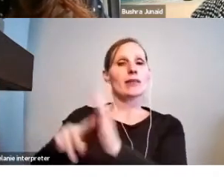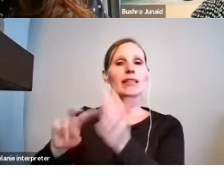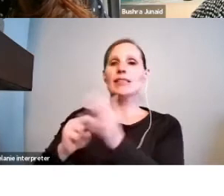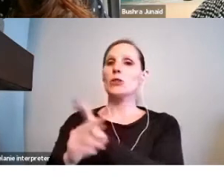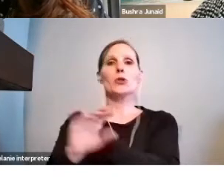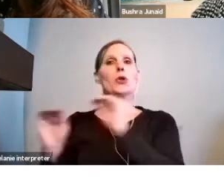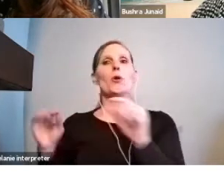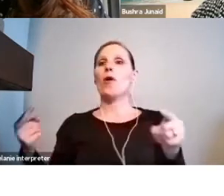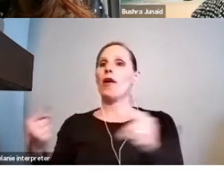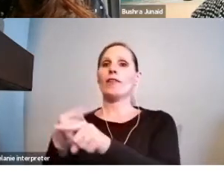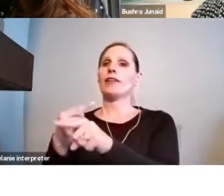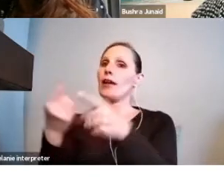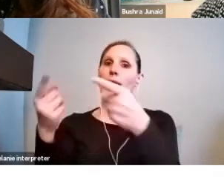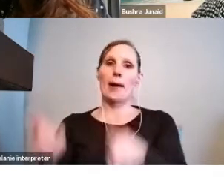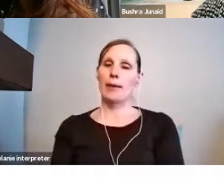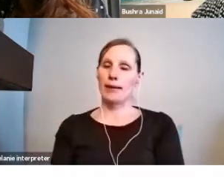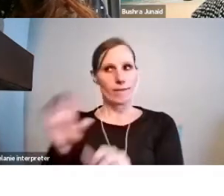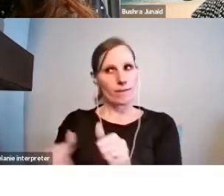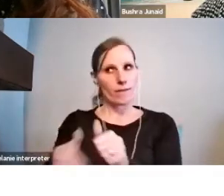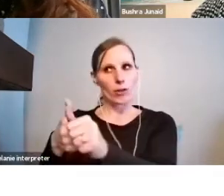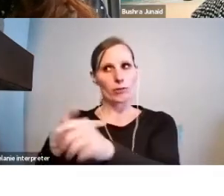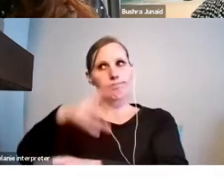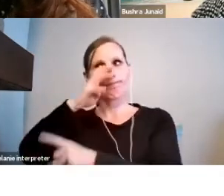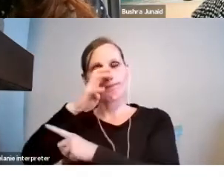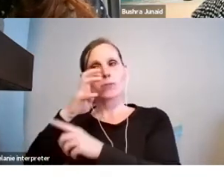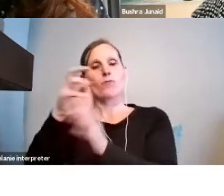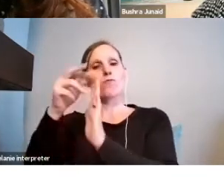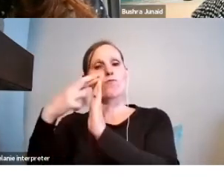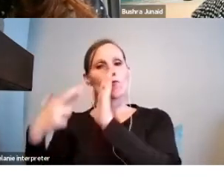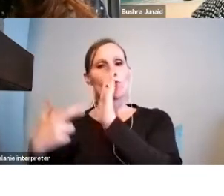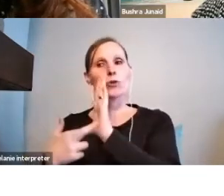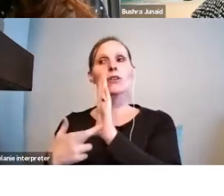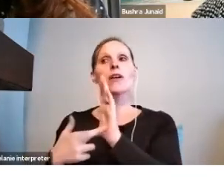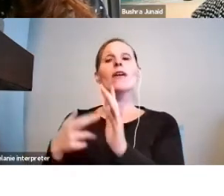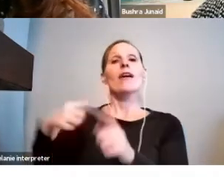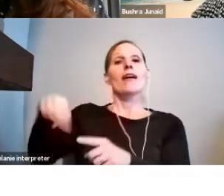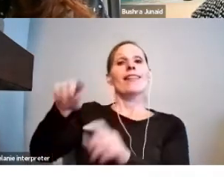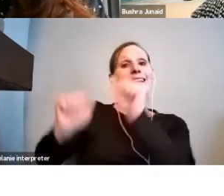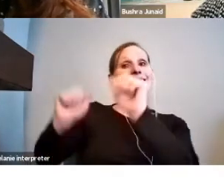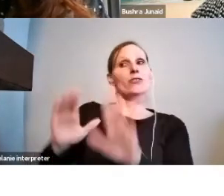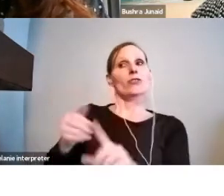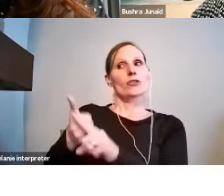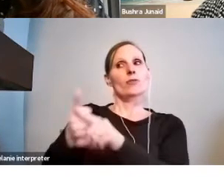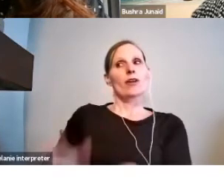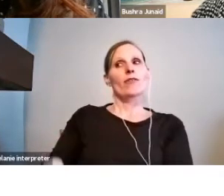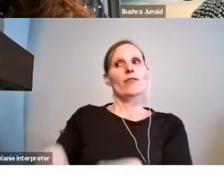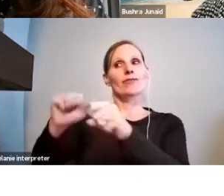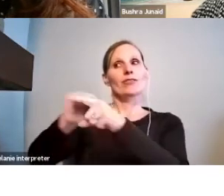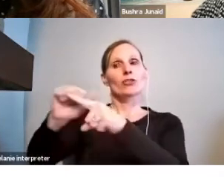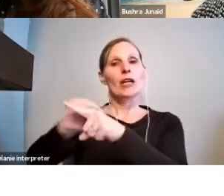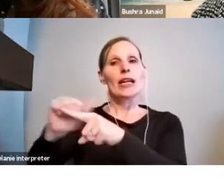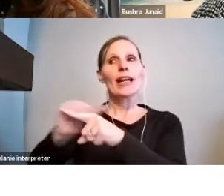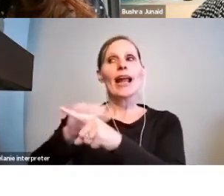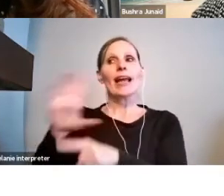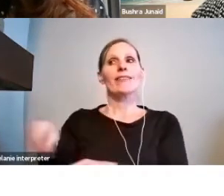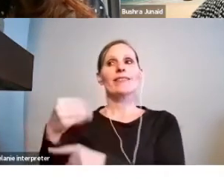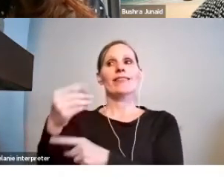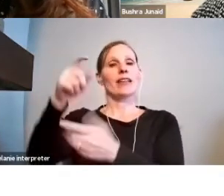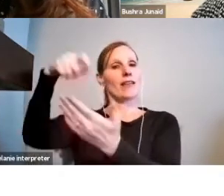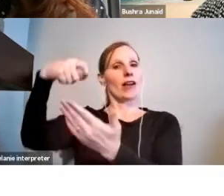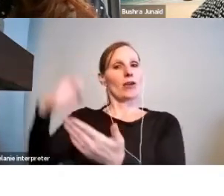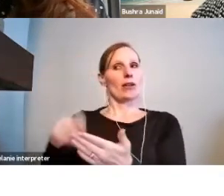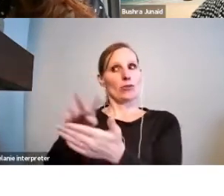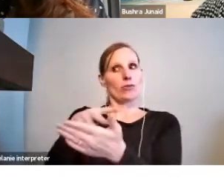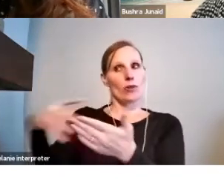may exist. Assessors receive an orientation and evaluation rubric for the program. They will